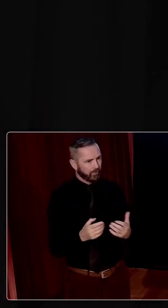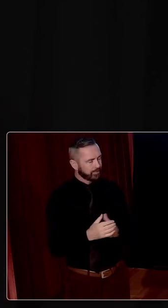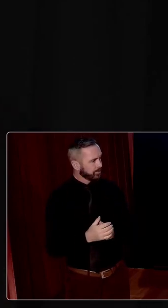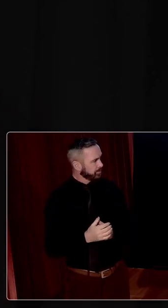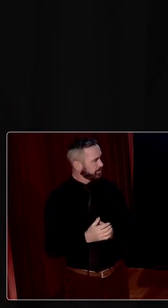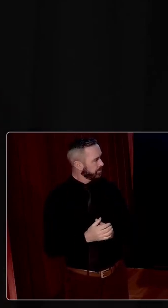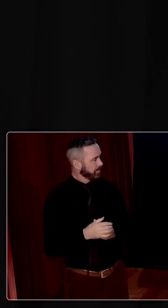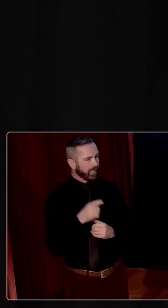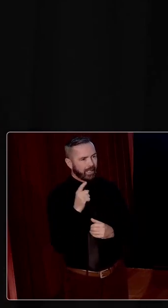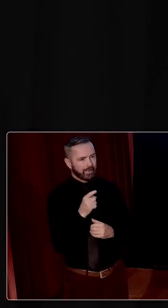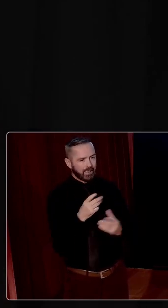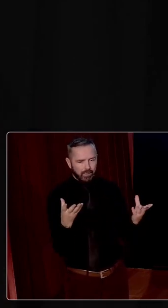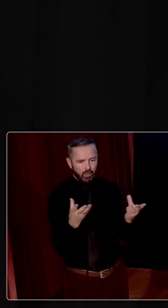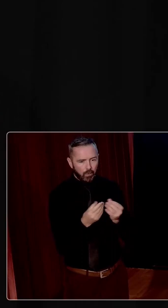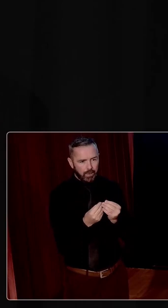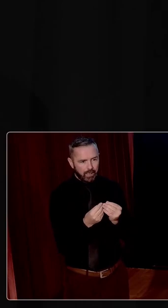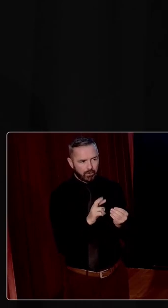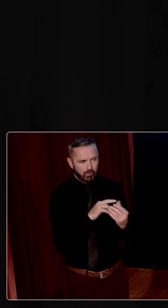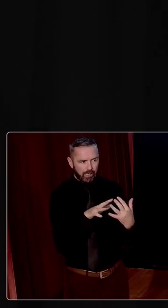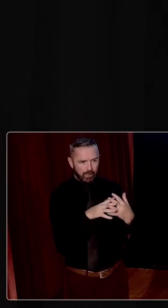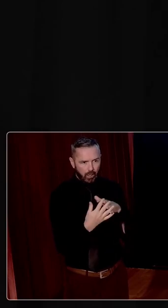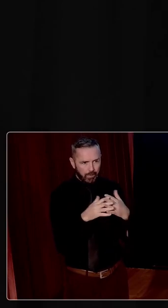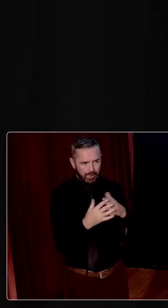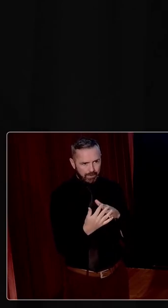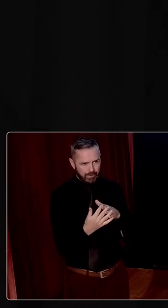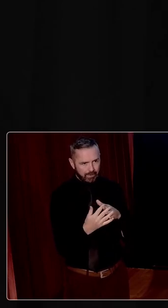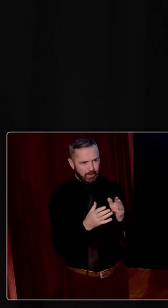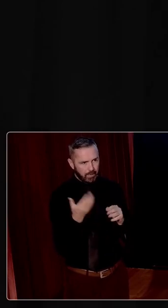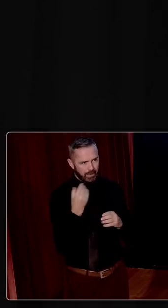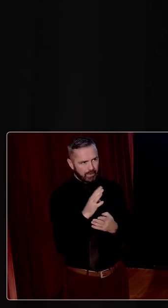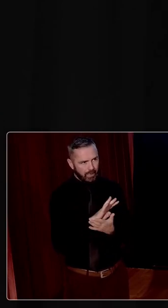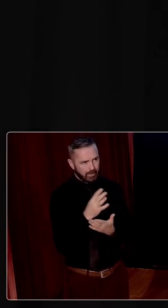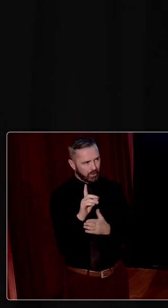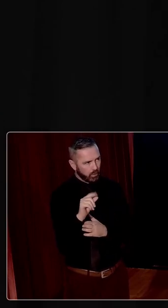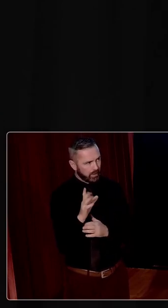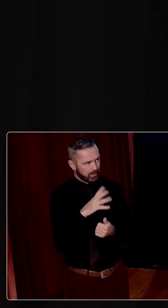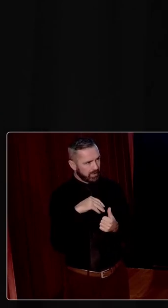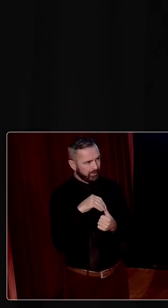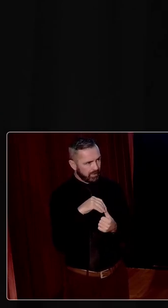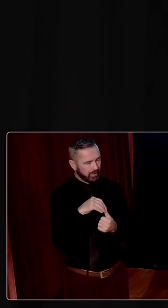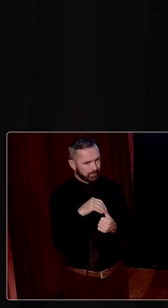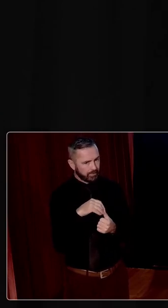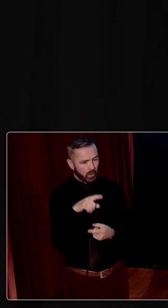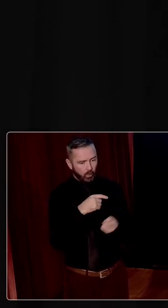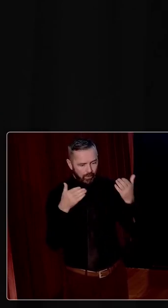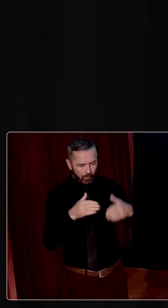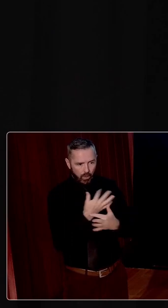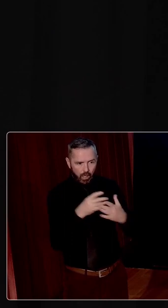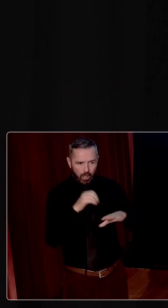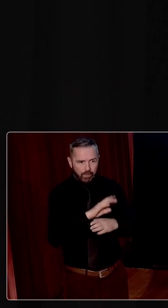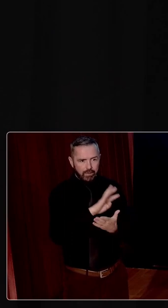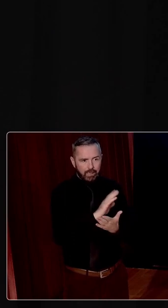And it's that combination that is very complicated in the 1920s in particular. And we have been focusing a lot on